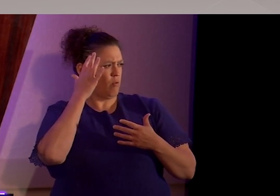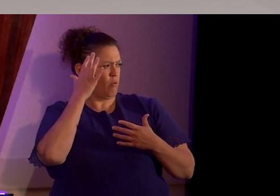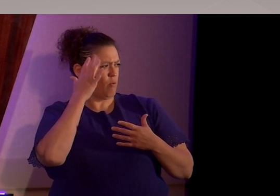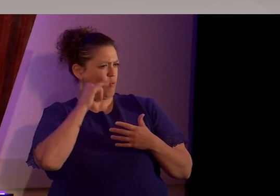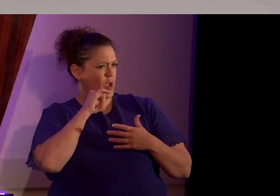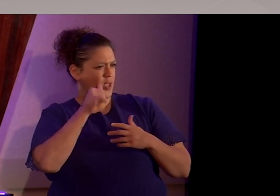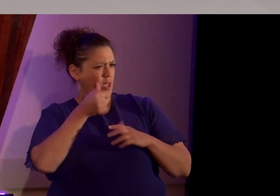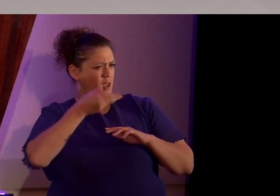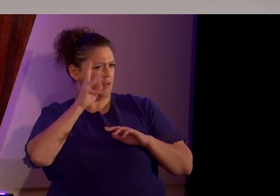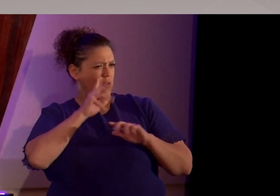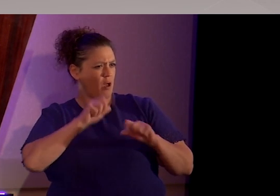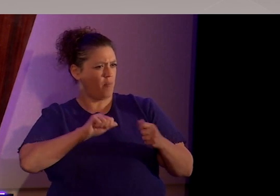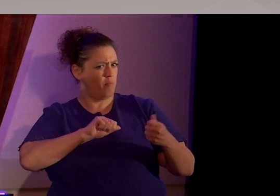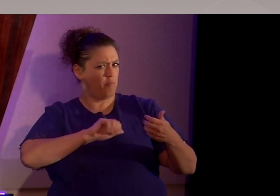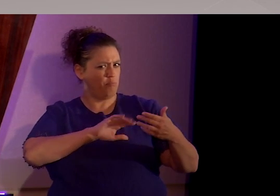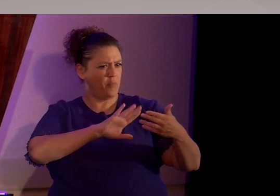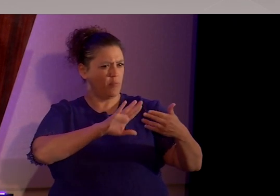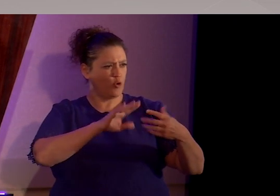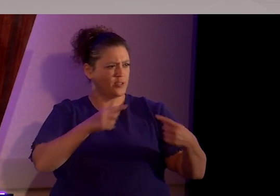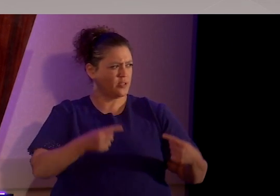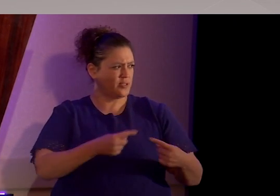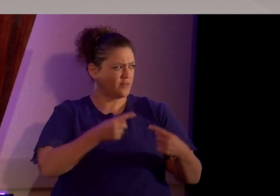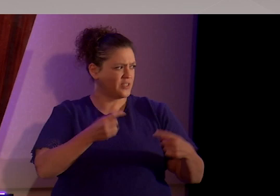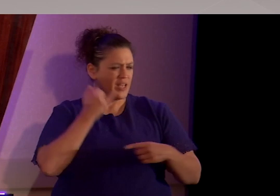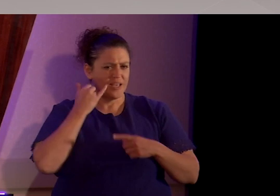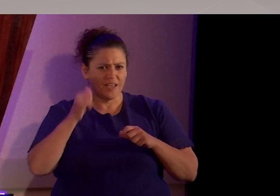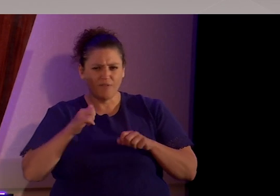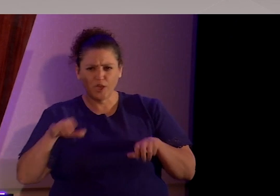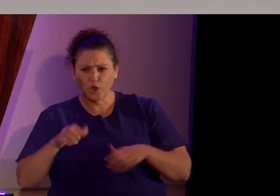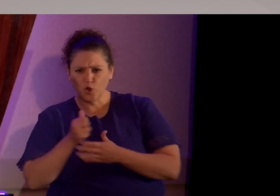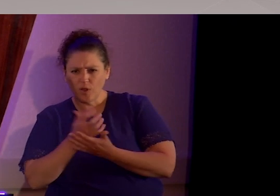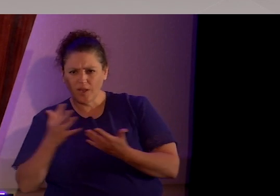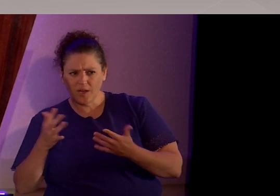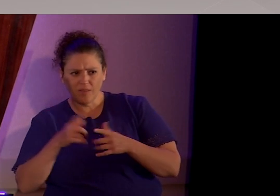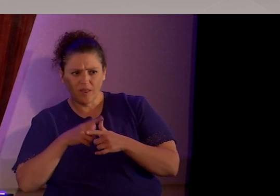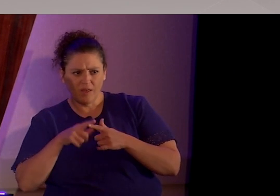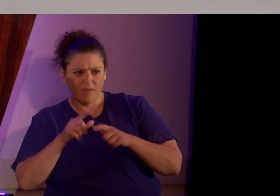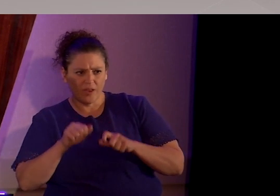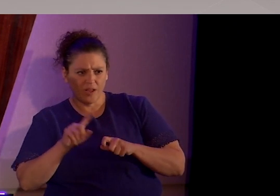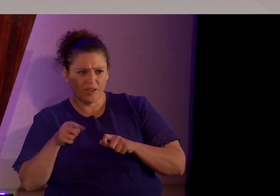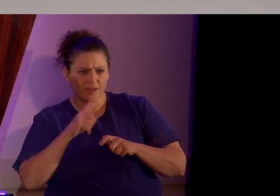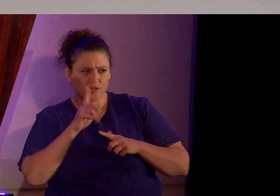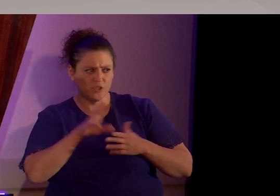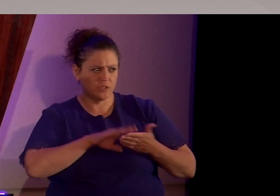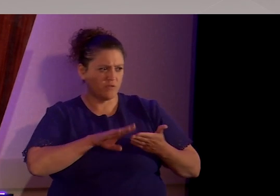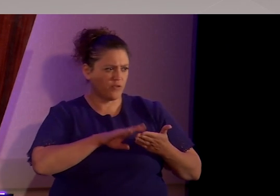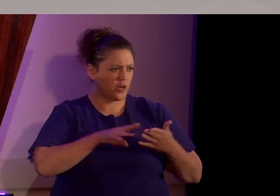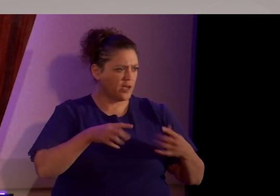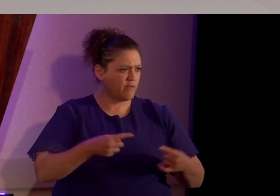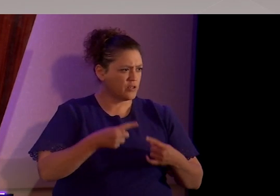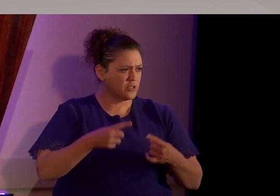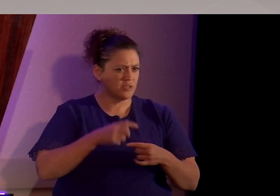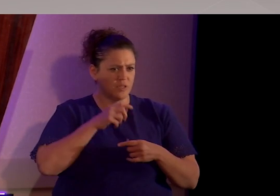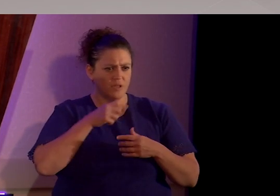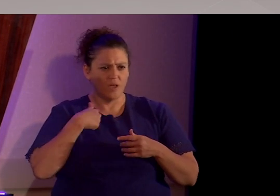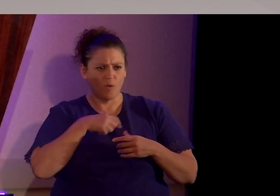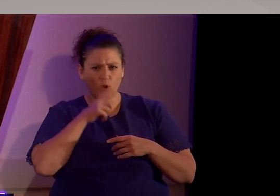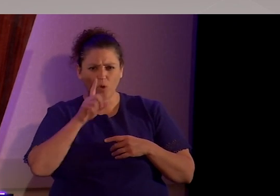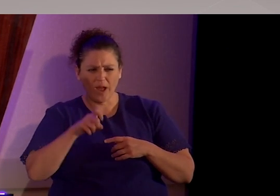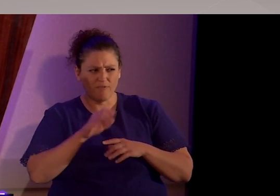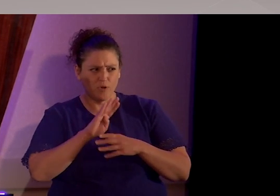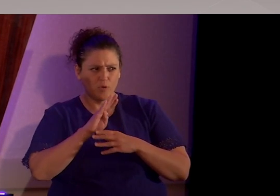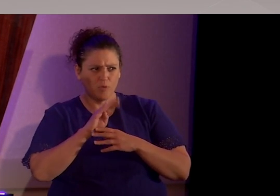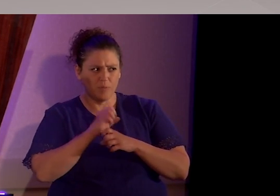presence of sin? Because if he can do anything, then he could just forgive our sins, and not have us have to be saved,